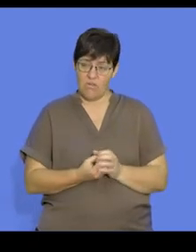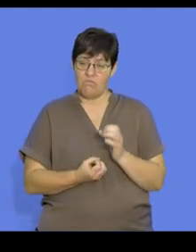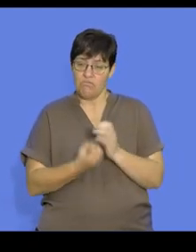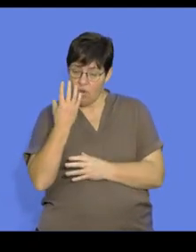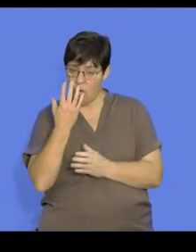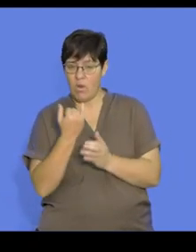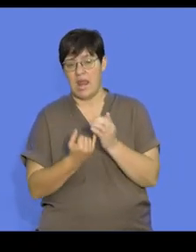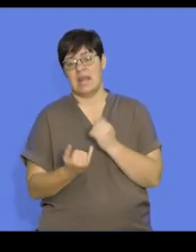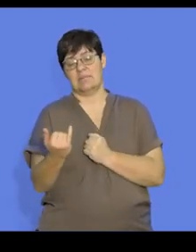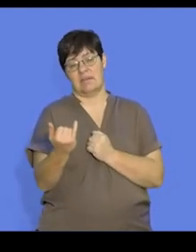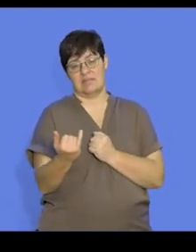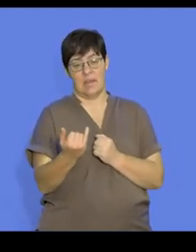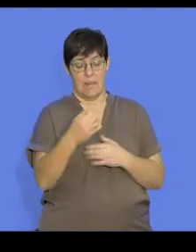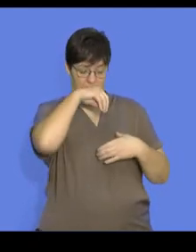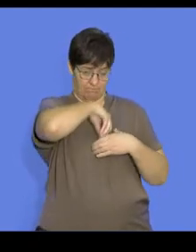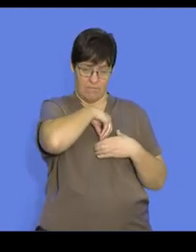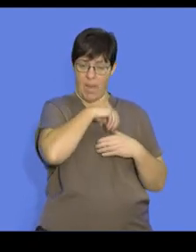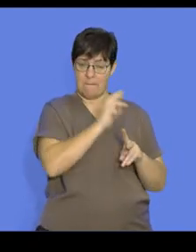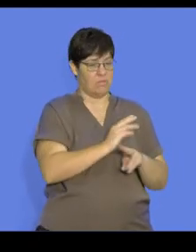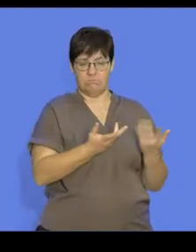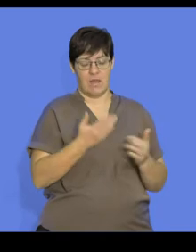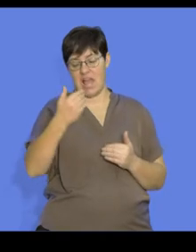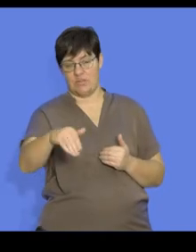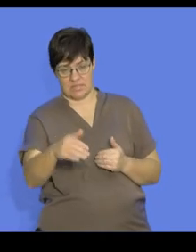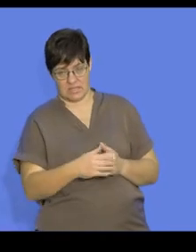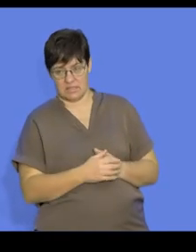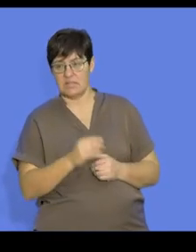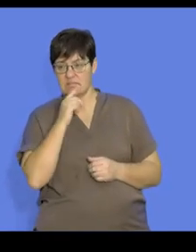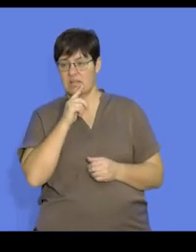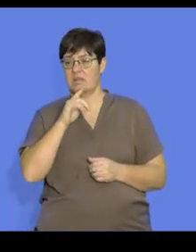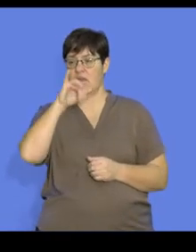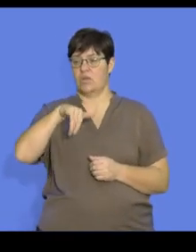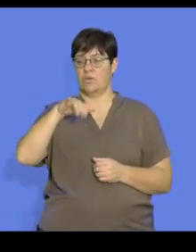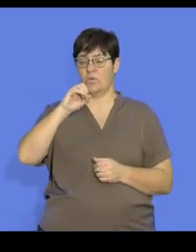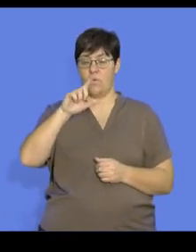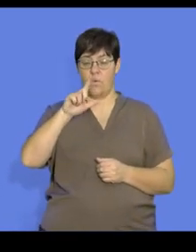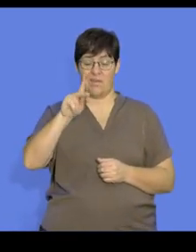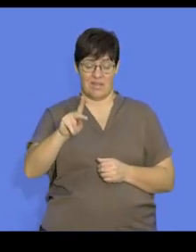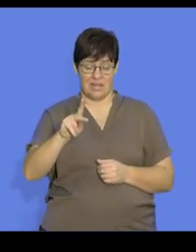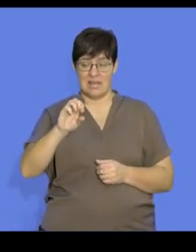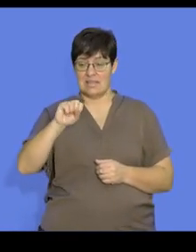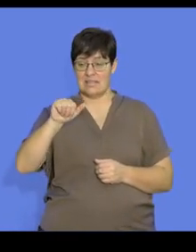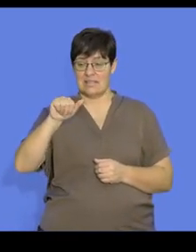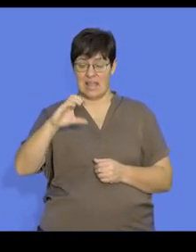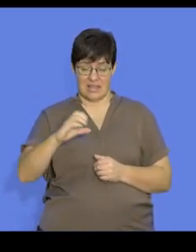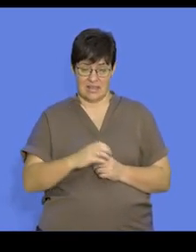grow independently outside the body. So we see the presence of a yolk sack and that yolk sack is the